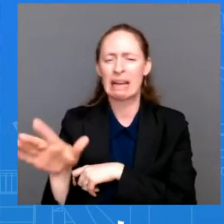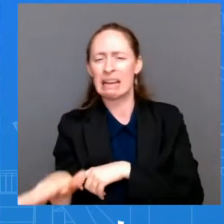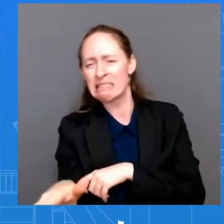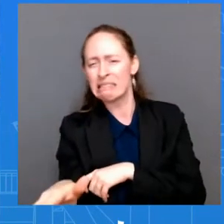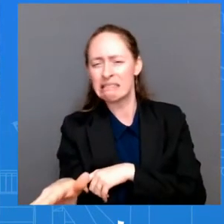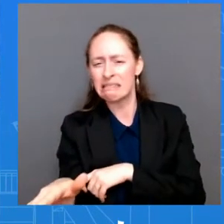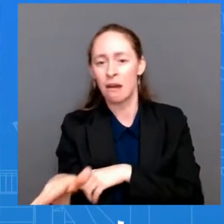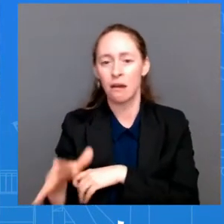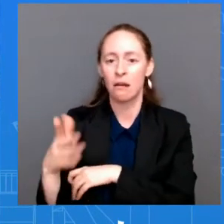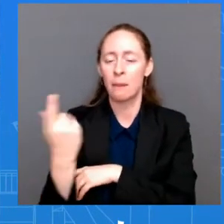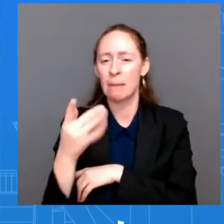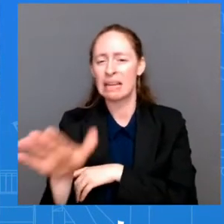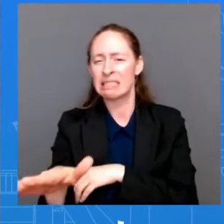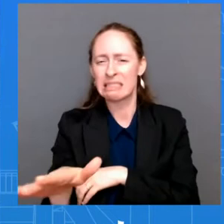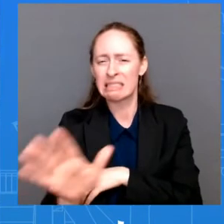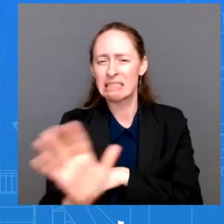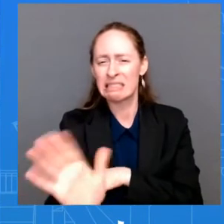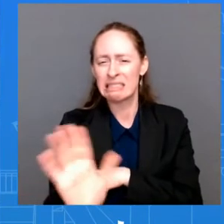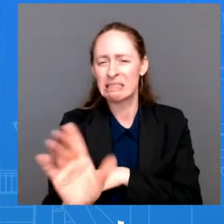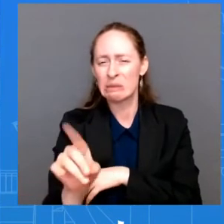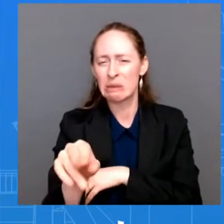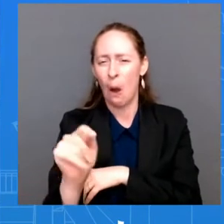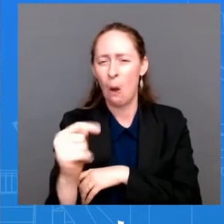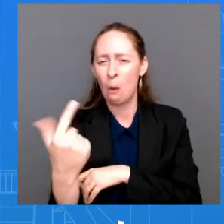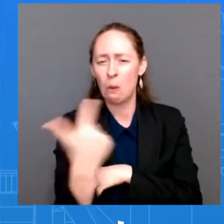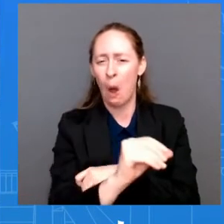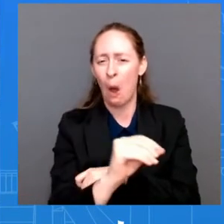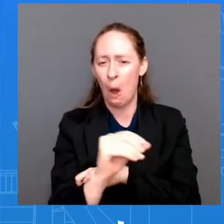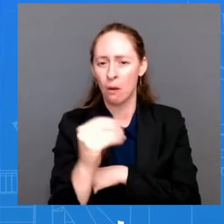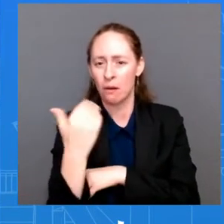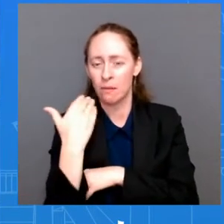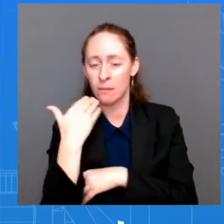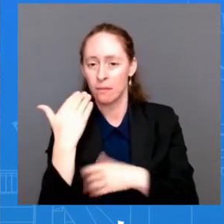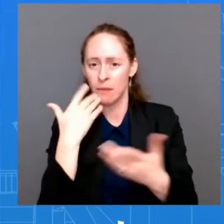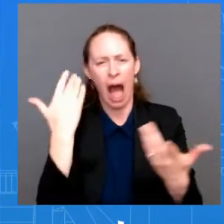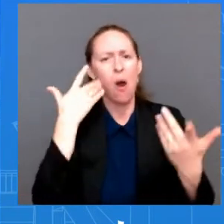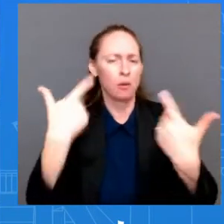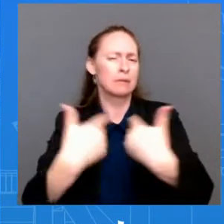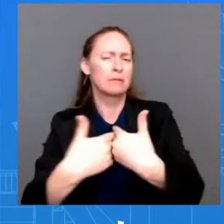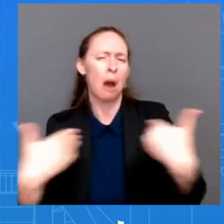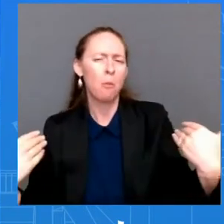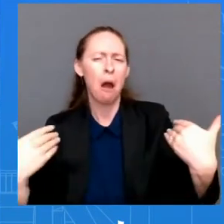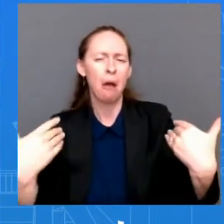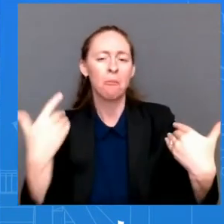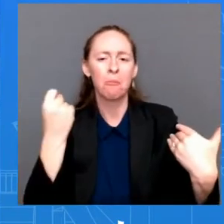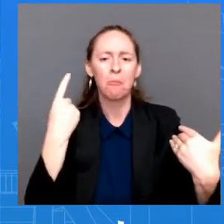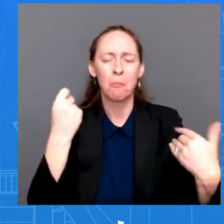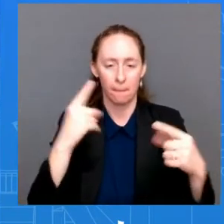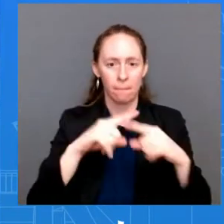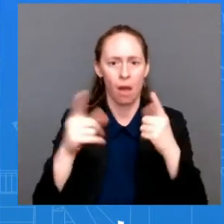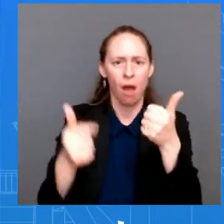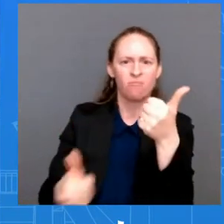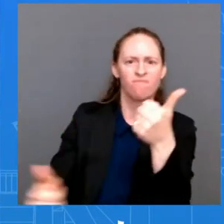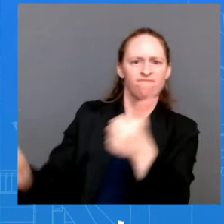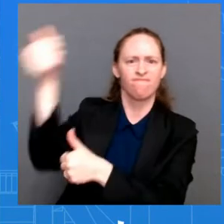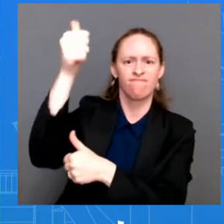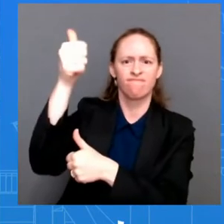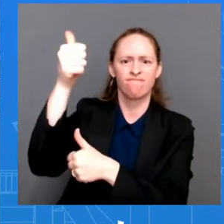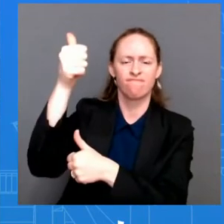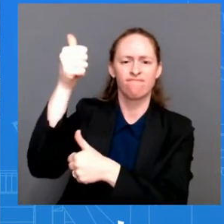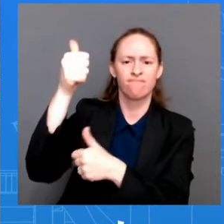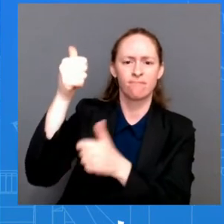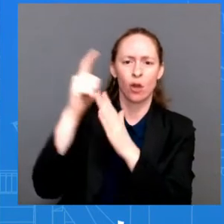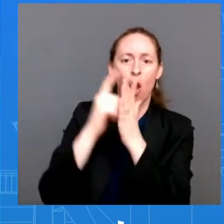place because of the separation, if a senior lawmaker were to plan a trip right now to save North Korea or